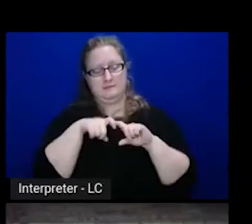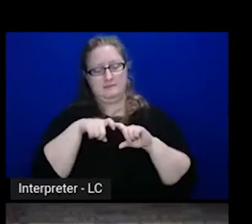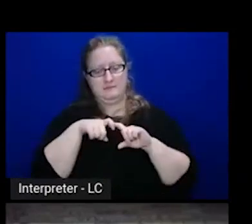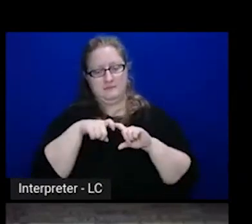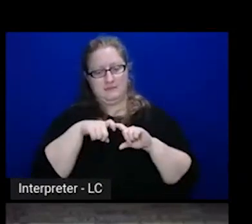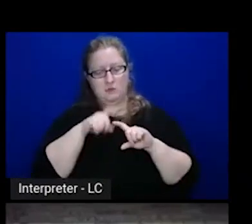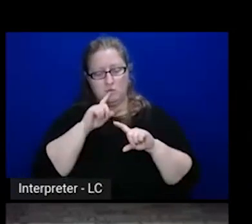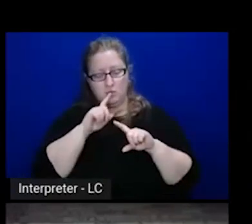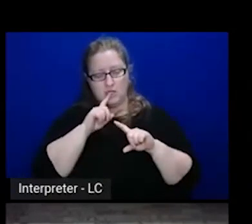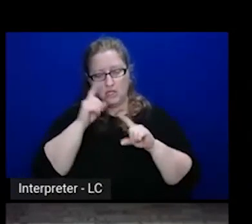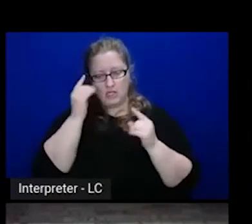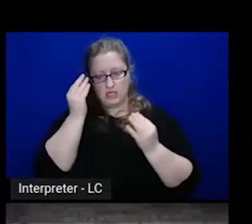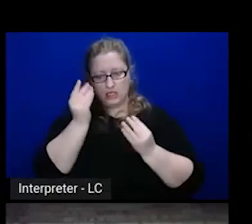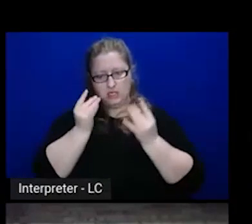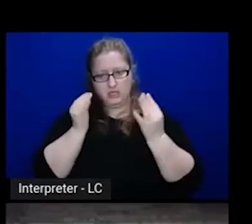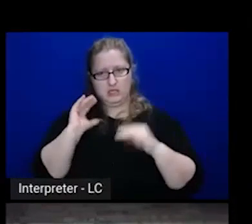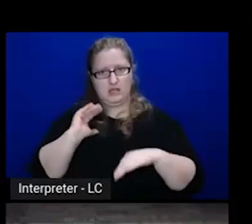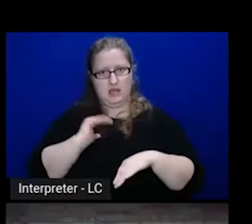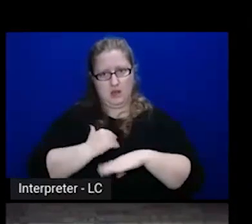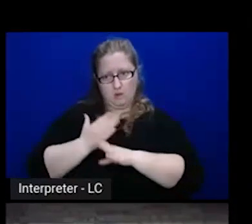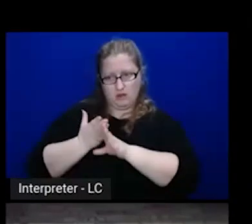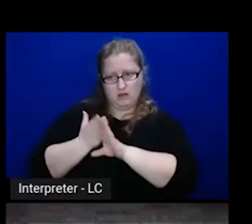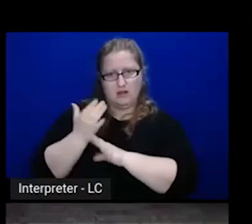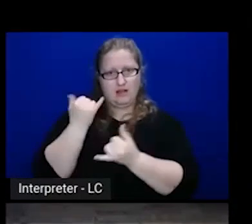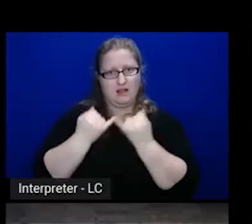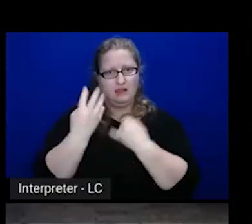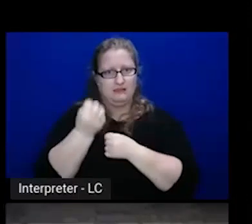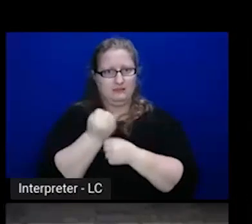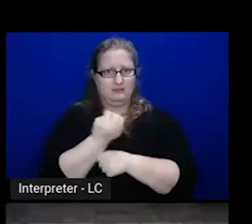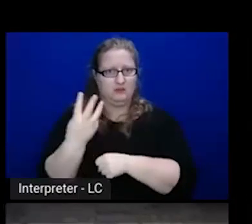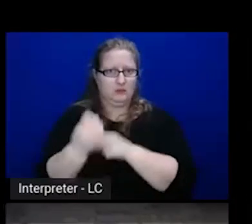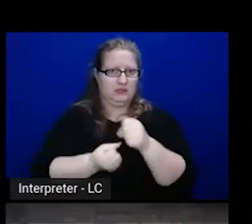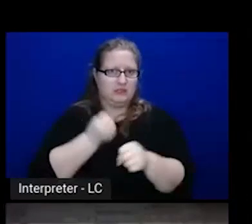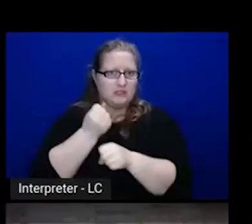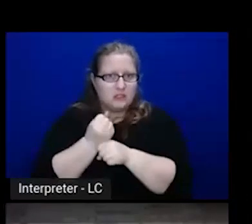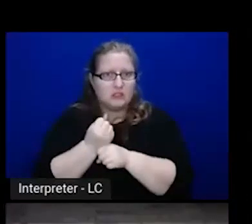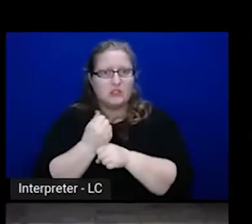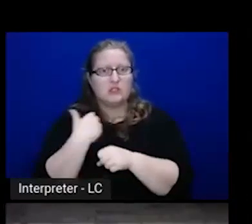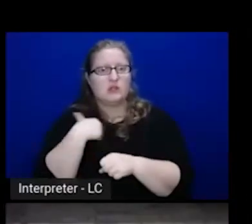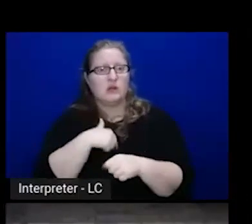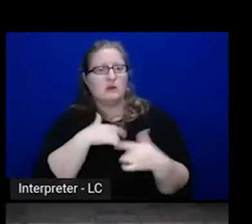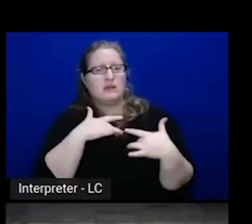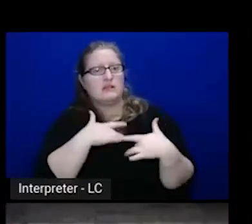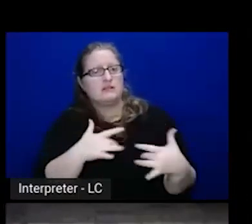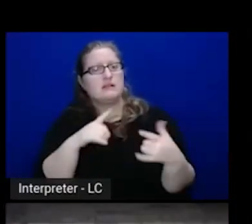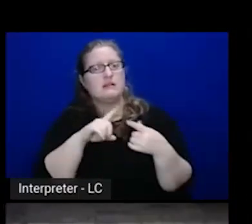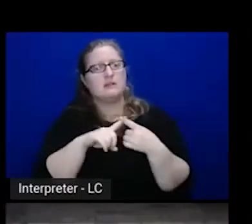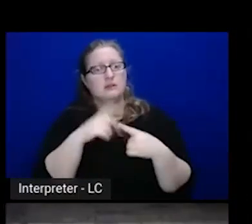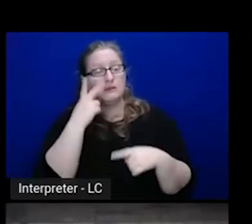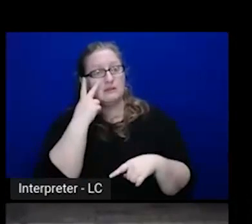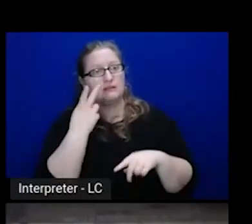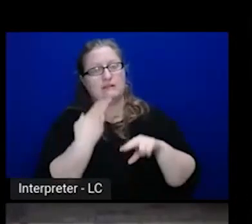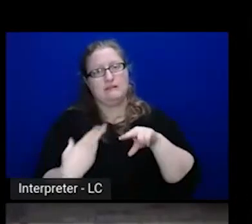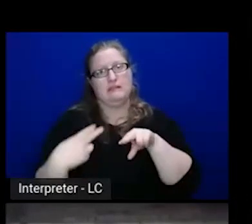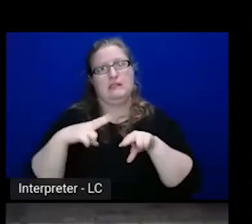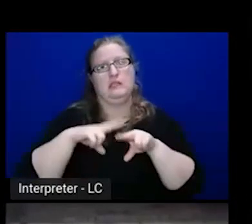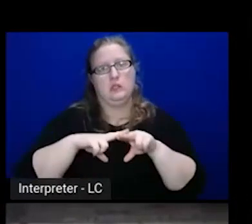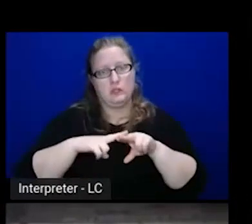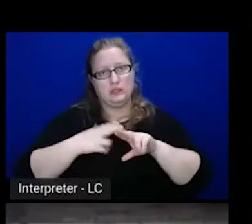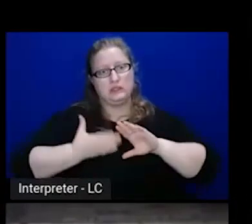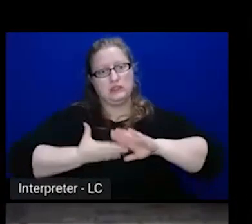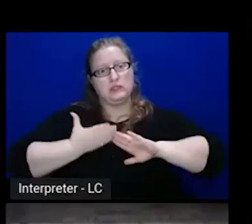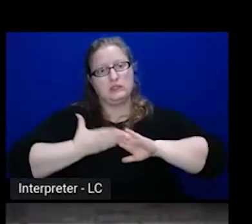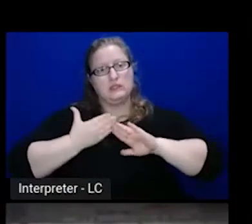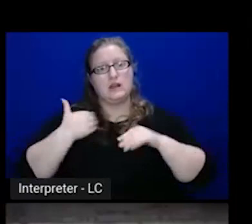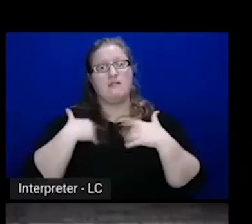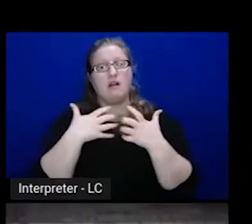the last couple of years, where we're likely to see some increased velocity coming up. We have a lot of enterprises, a lot of